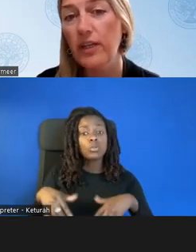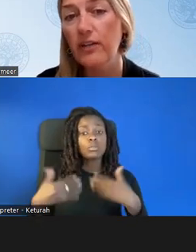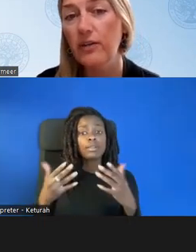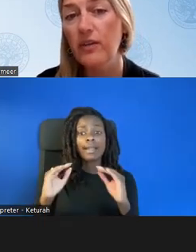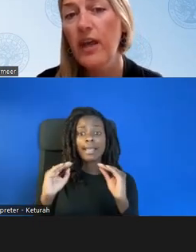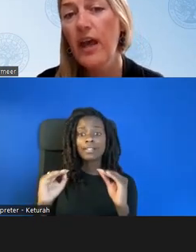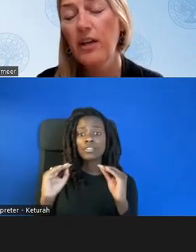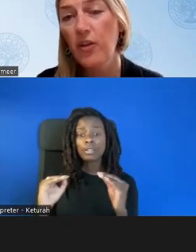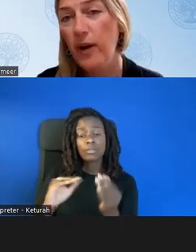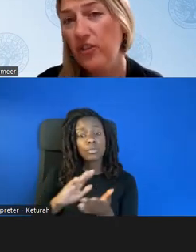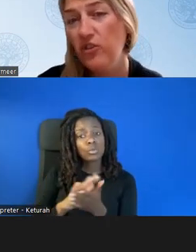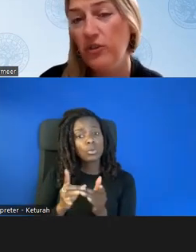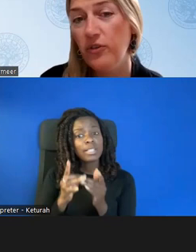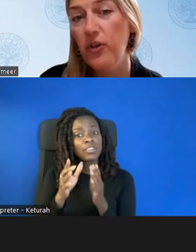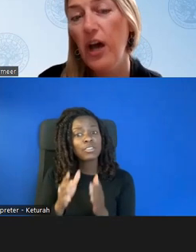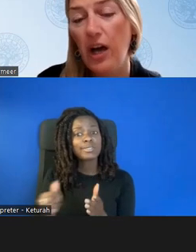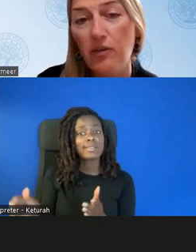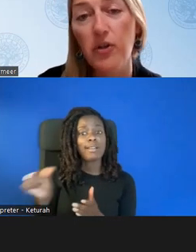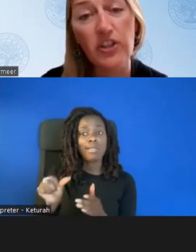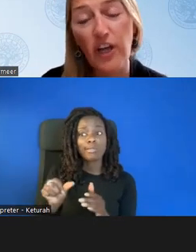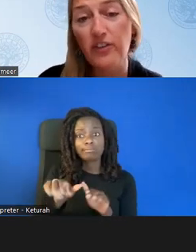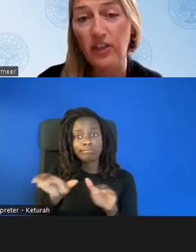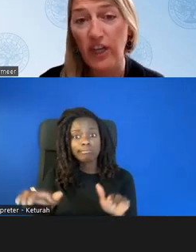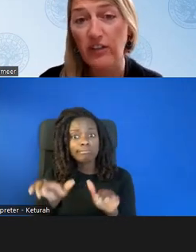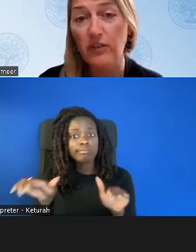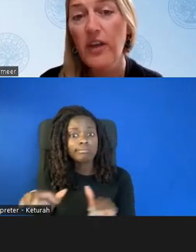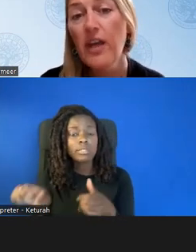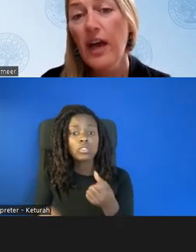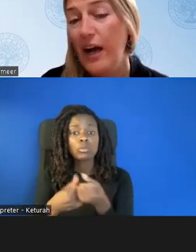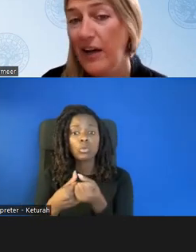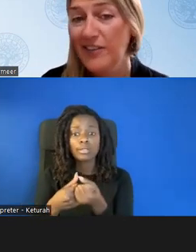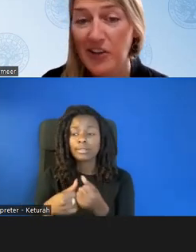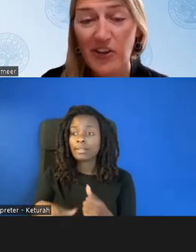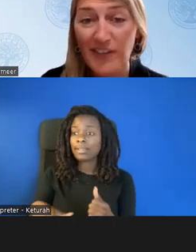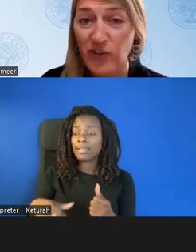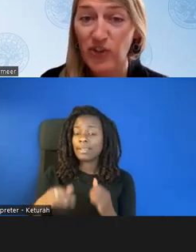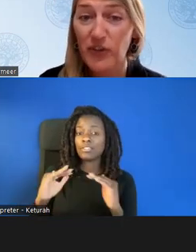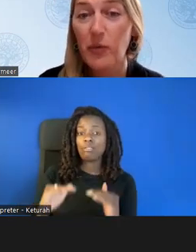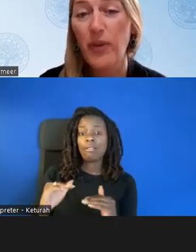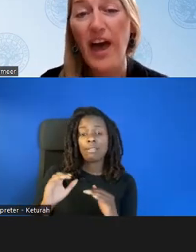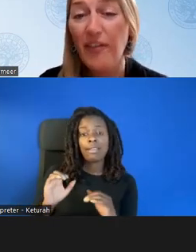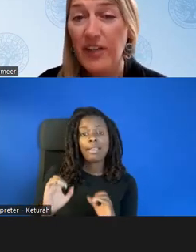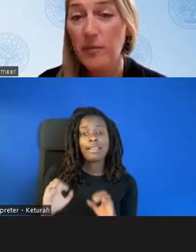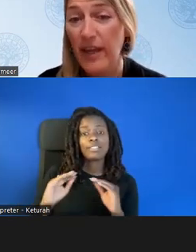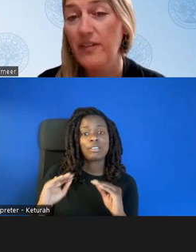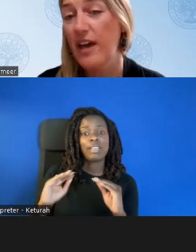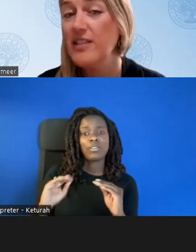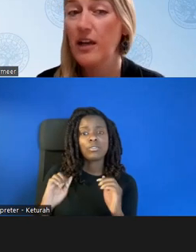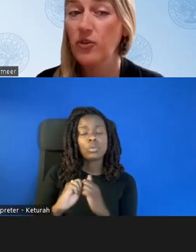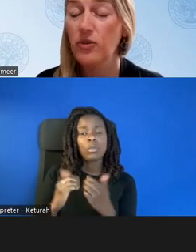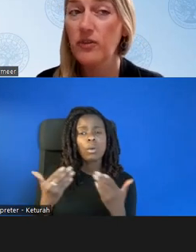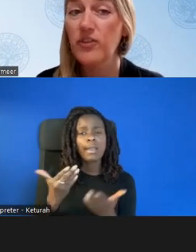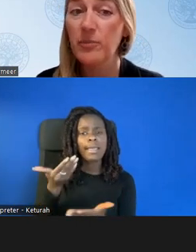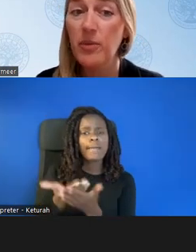and school leaders and other practitioners of early childhood educators and all kinds of teachers with evidence-based